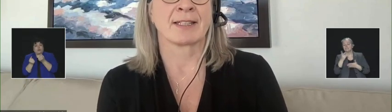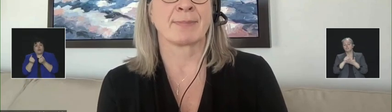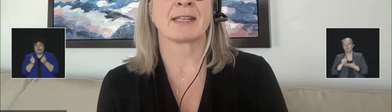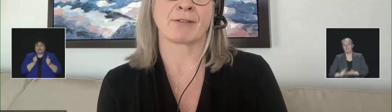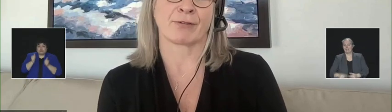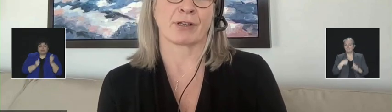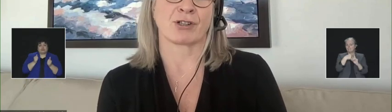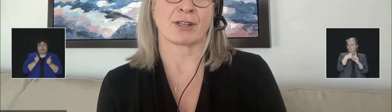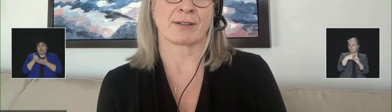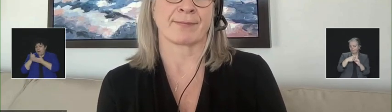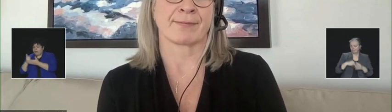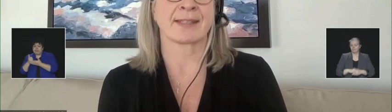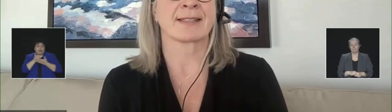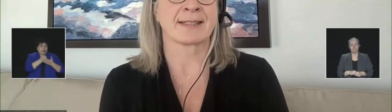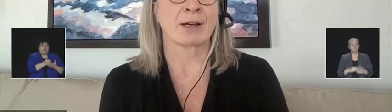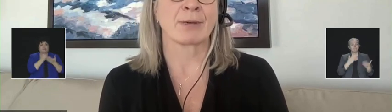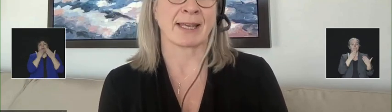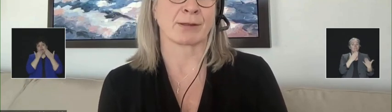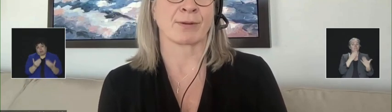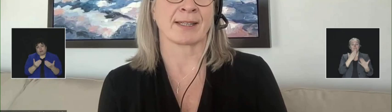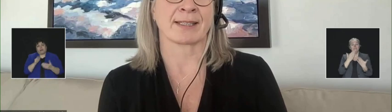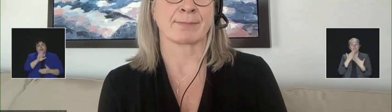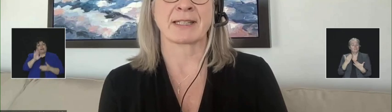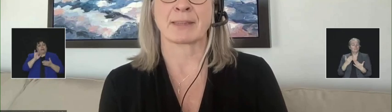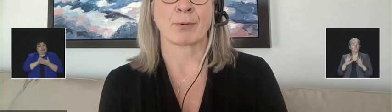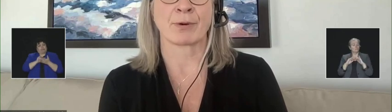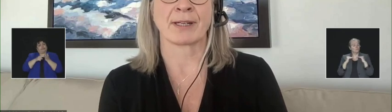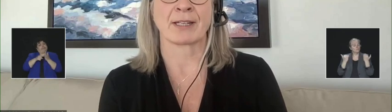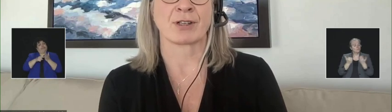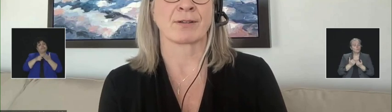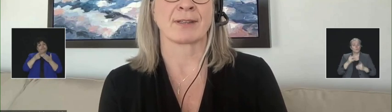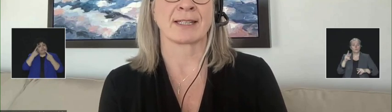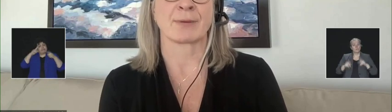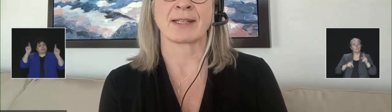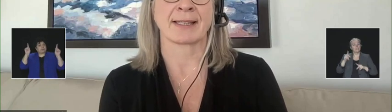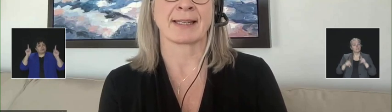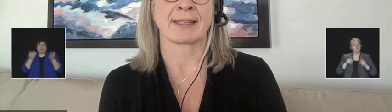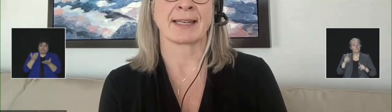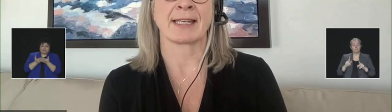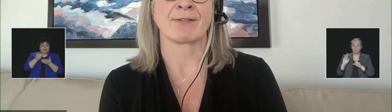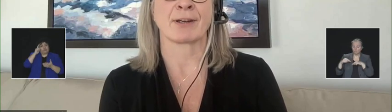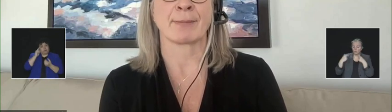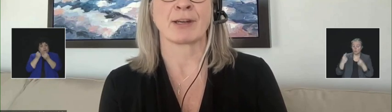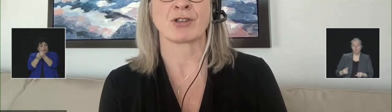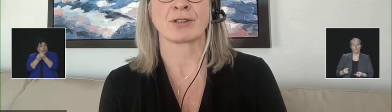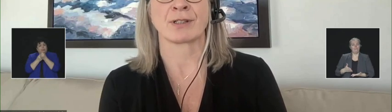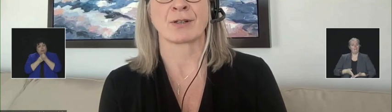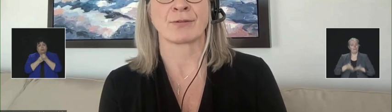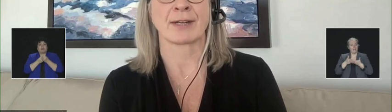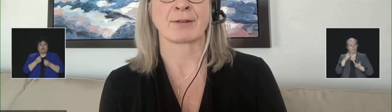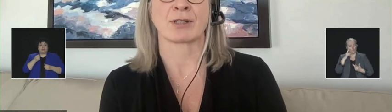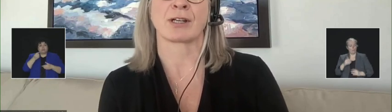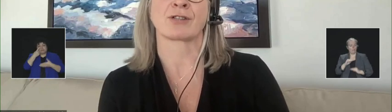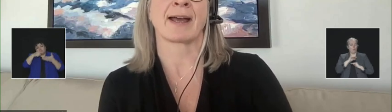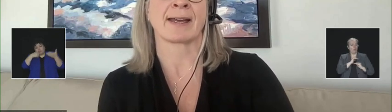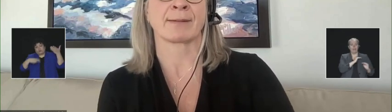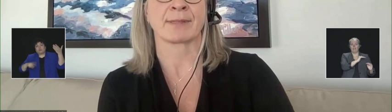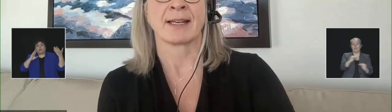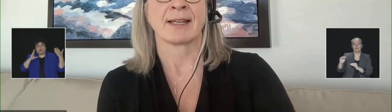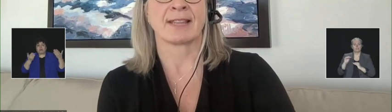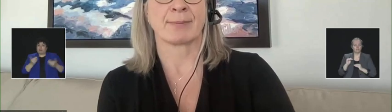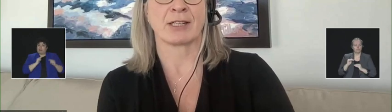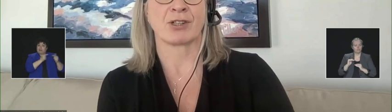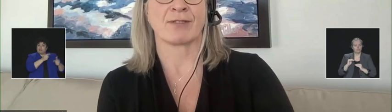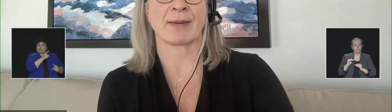up to be there for each other. This is how we get through this, by supporting each other in these weeks ahead. Thank you very much. I'll turn it over now to Dr.